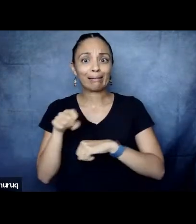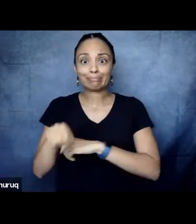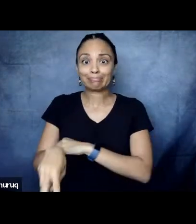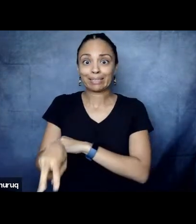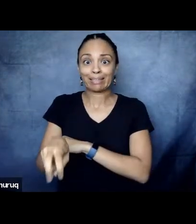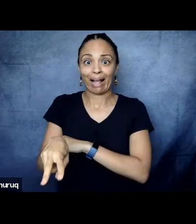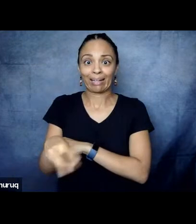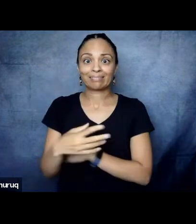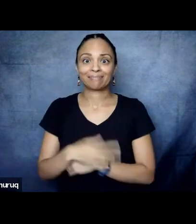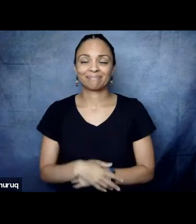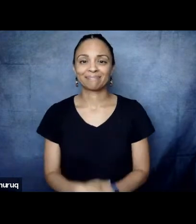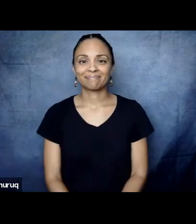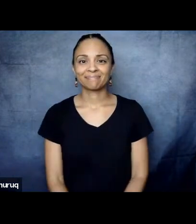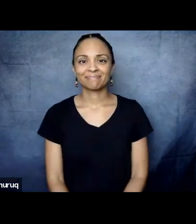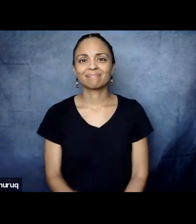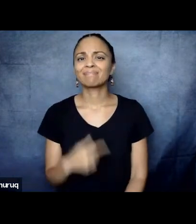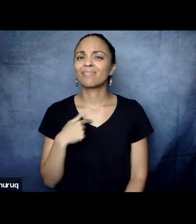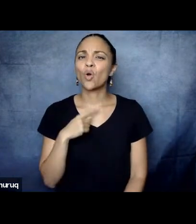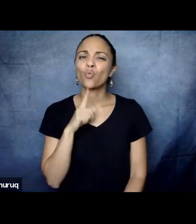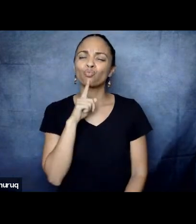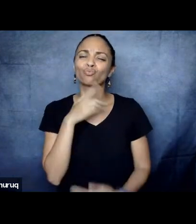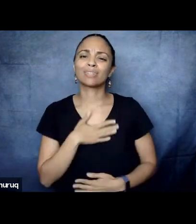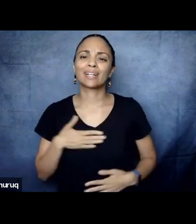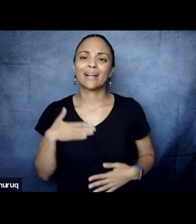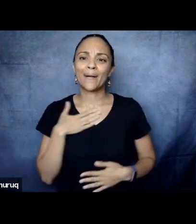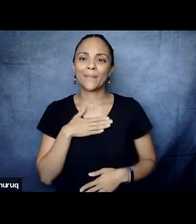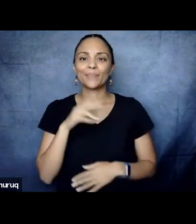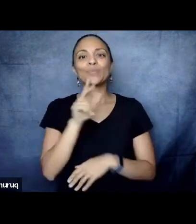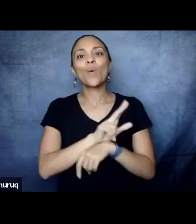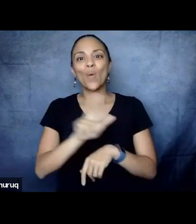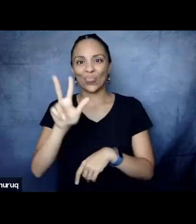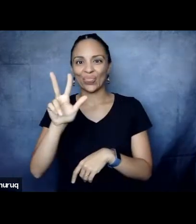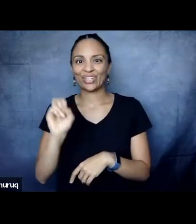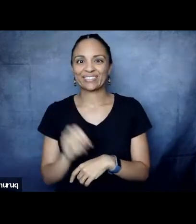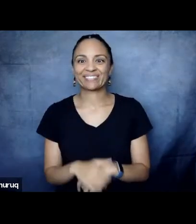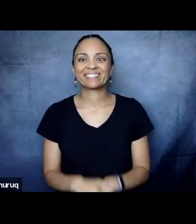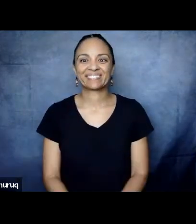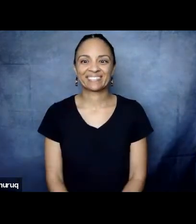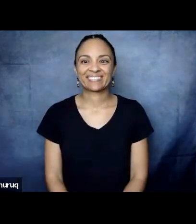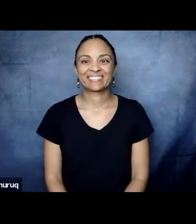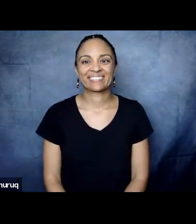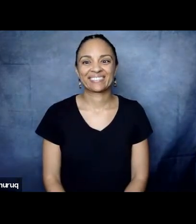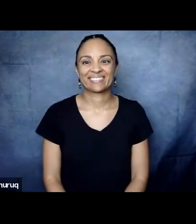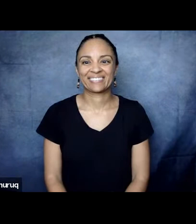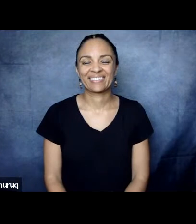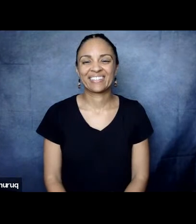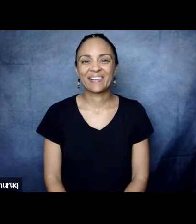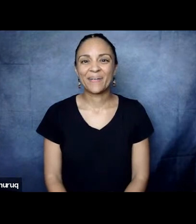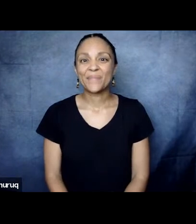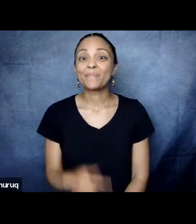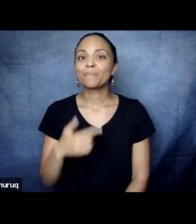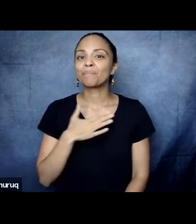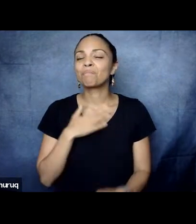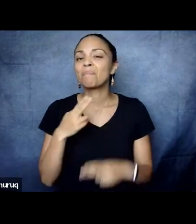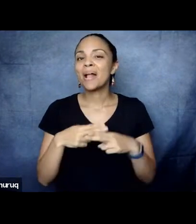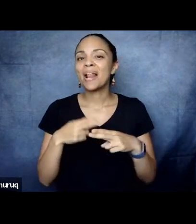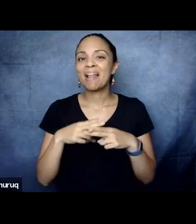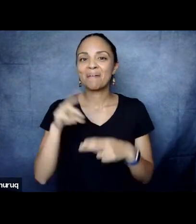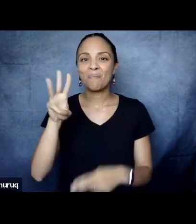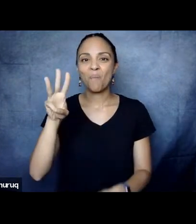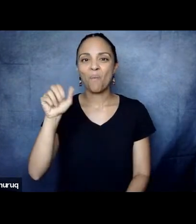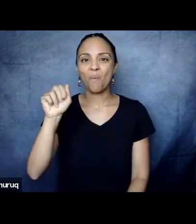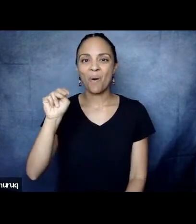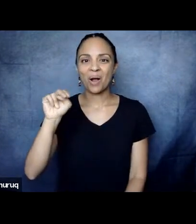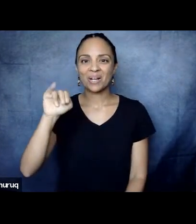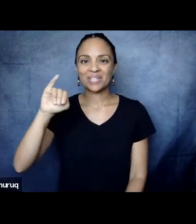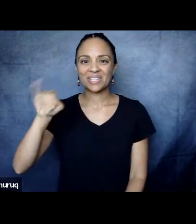So yeah, I'm really pleased to be here. Really, really honored to be here. My name is Wanjiru Mobi